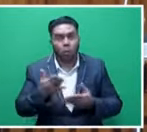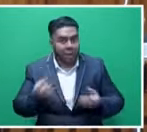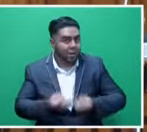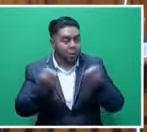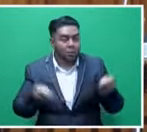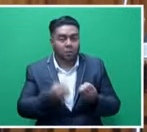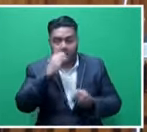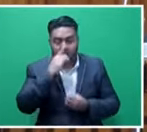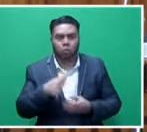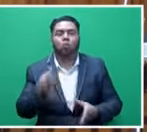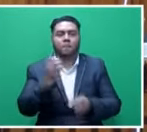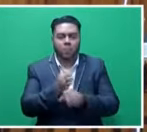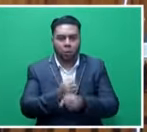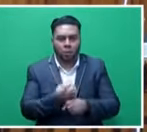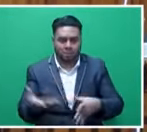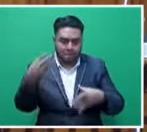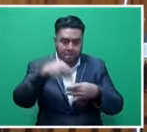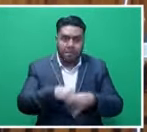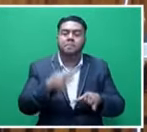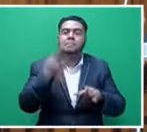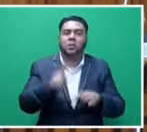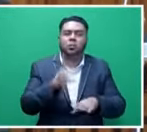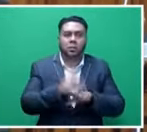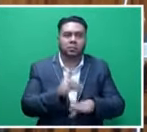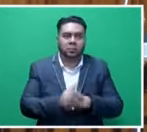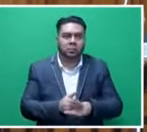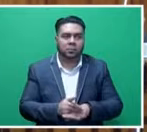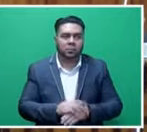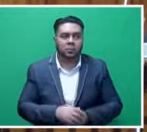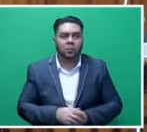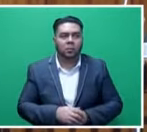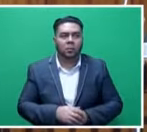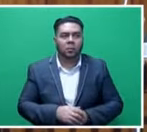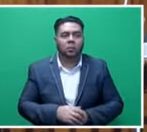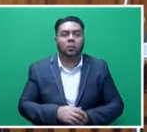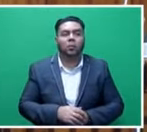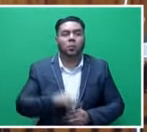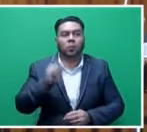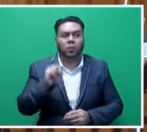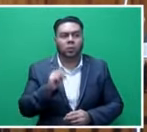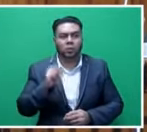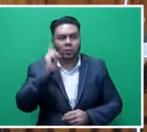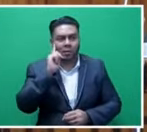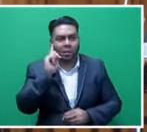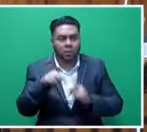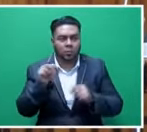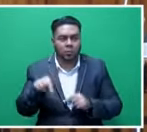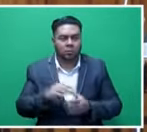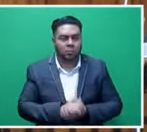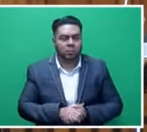employers to actually employ persons with disabilities. We need to look at all of this holistically. Honorable